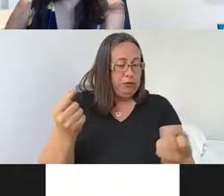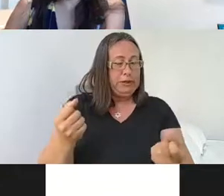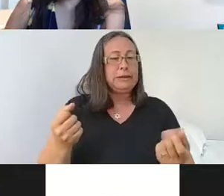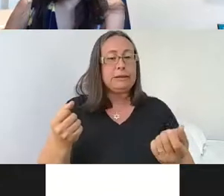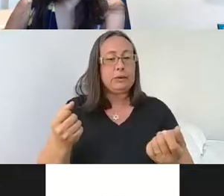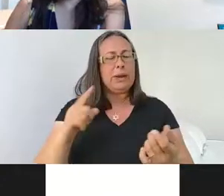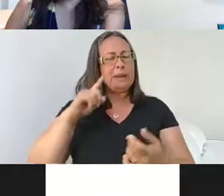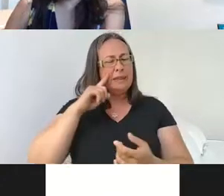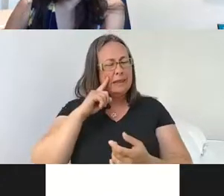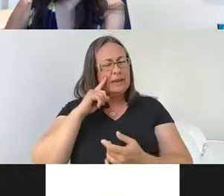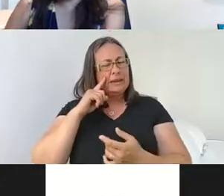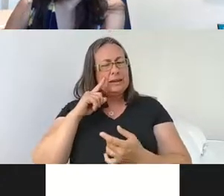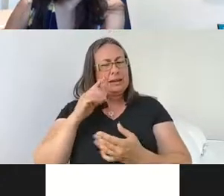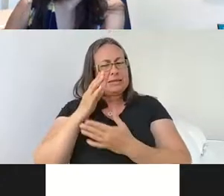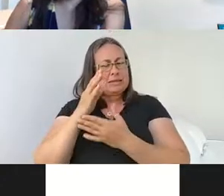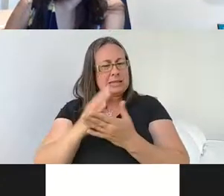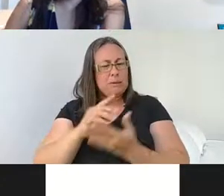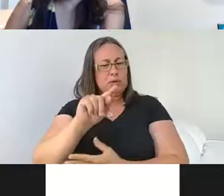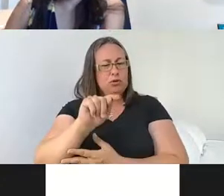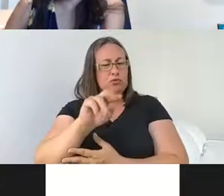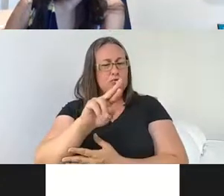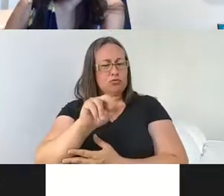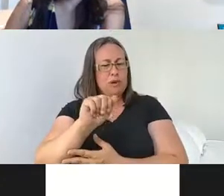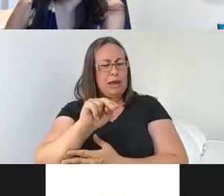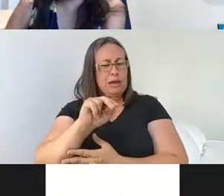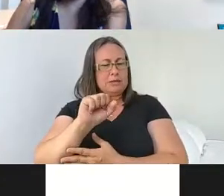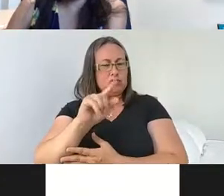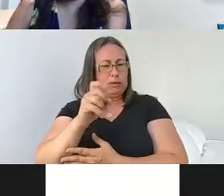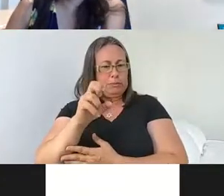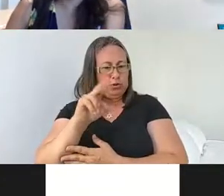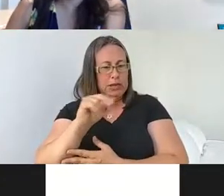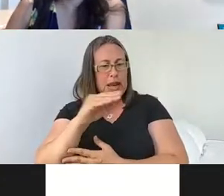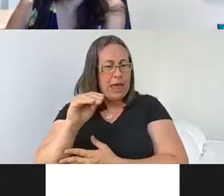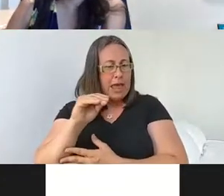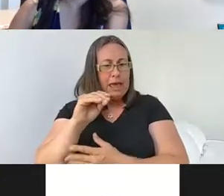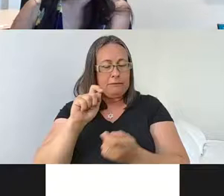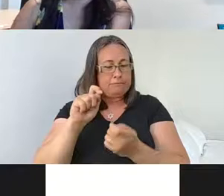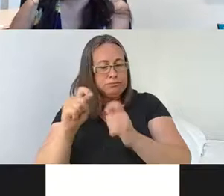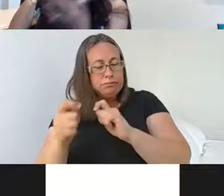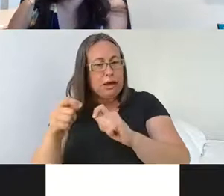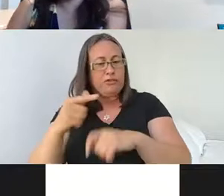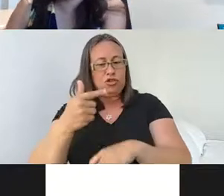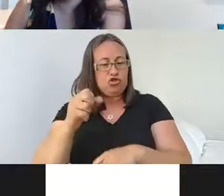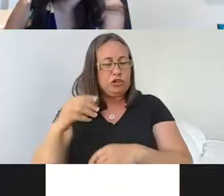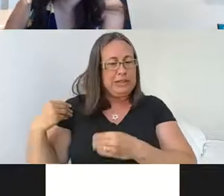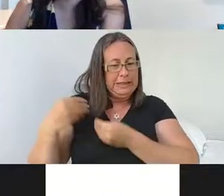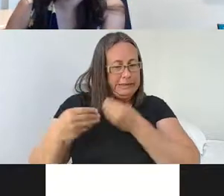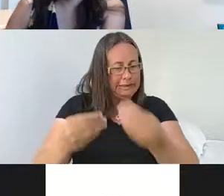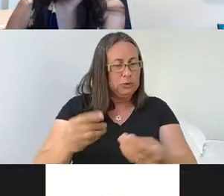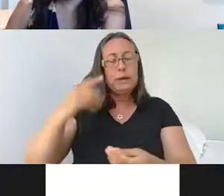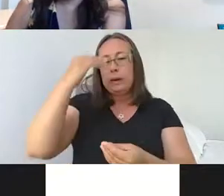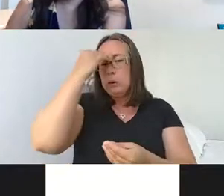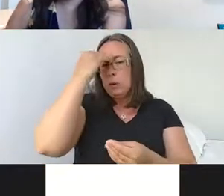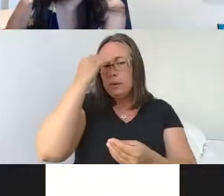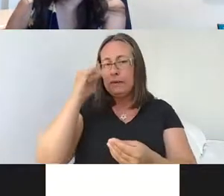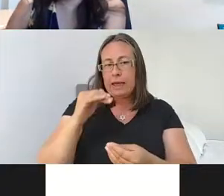uh, transcription of some plasticity related genes, such as, uh, brain derived neurotrophic factor, which we know is reduced after brain injury.